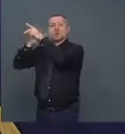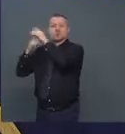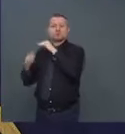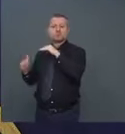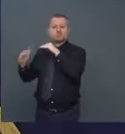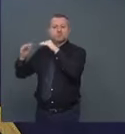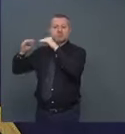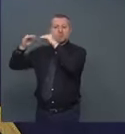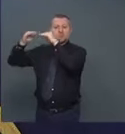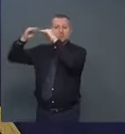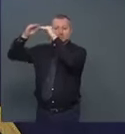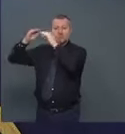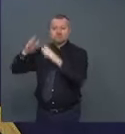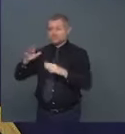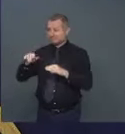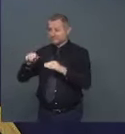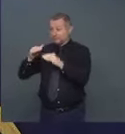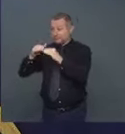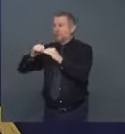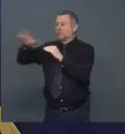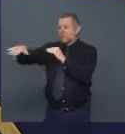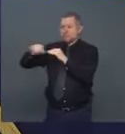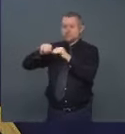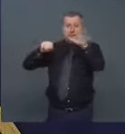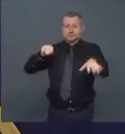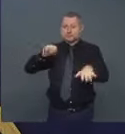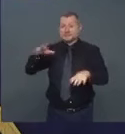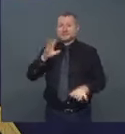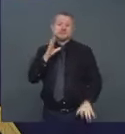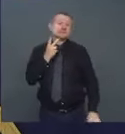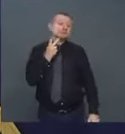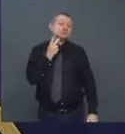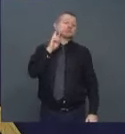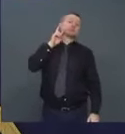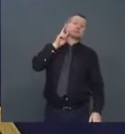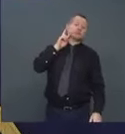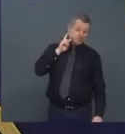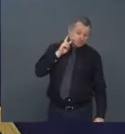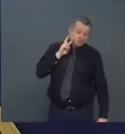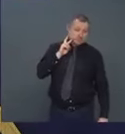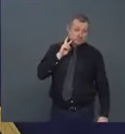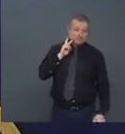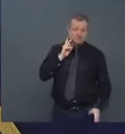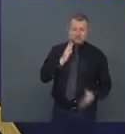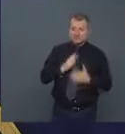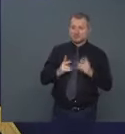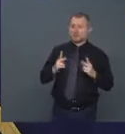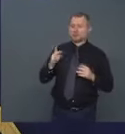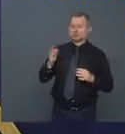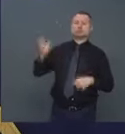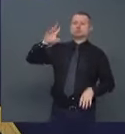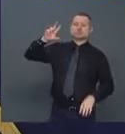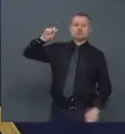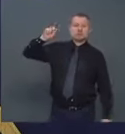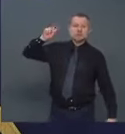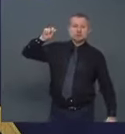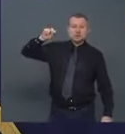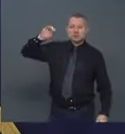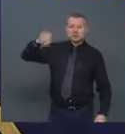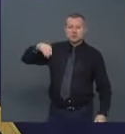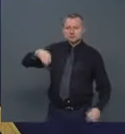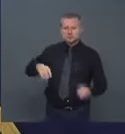Right? The day before, we had infection rates up to 30% in some of these clusters. One out of three people is infected.